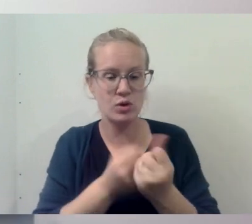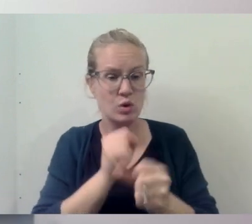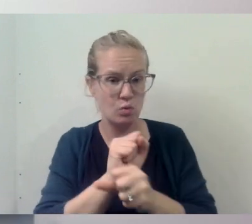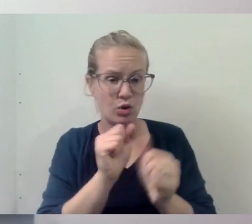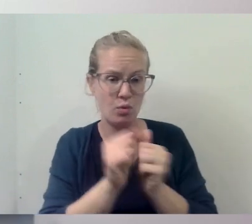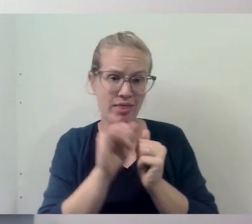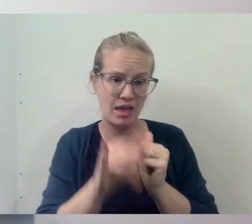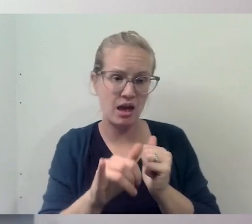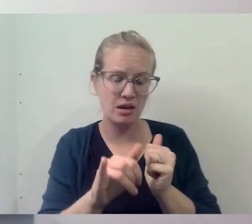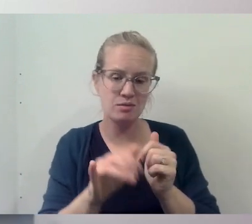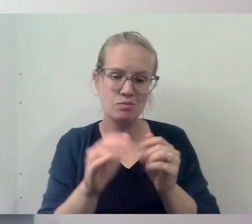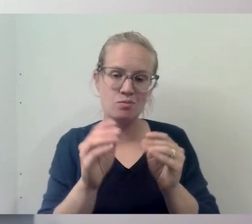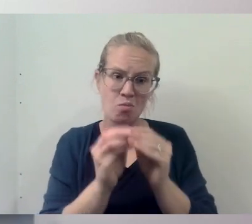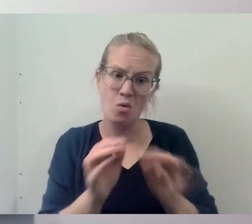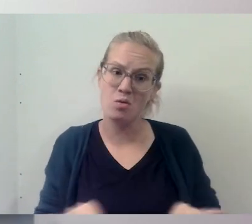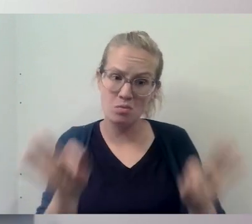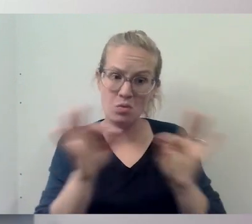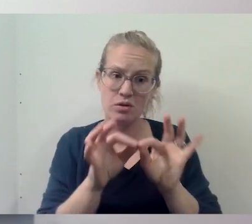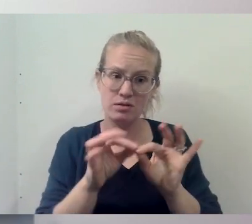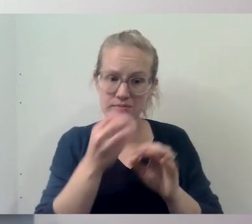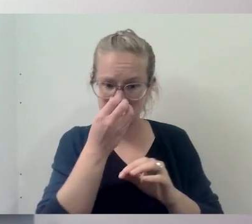them, think it's even more important.